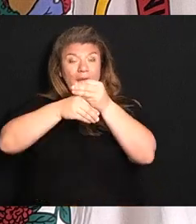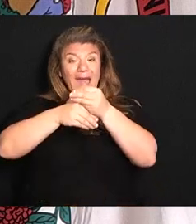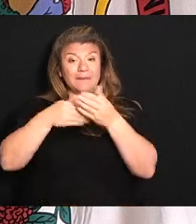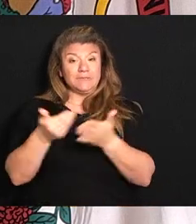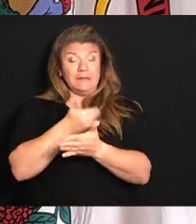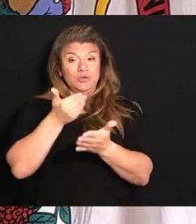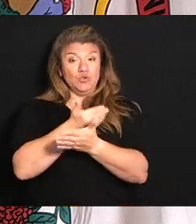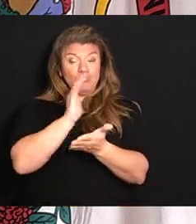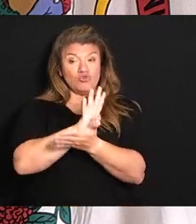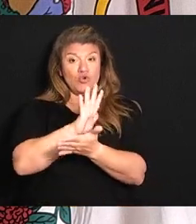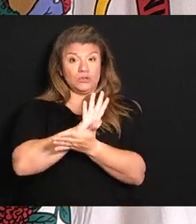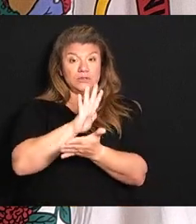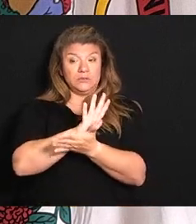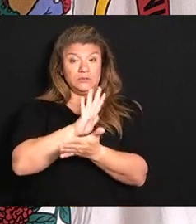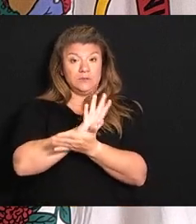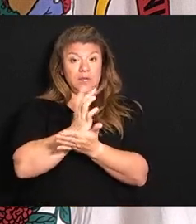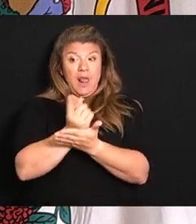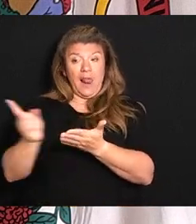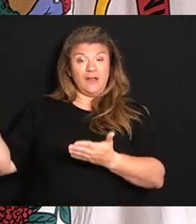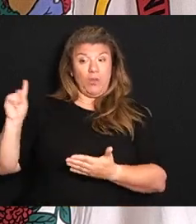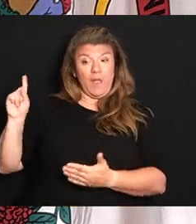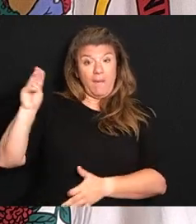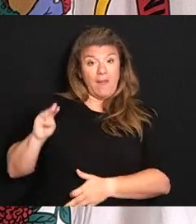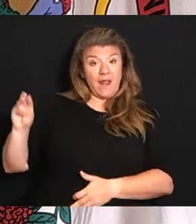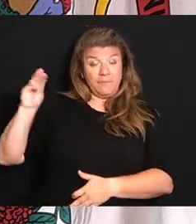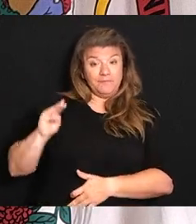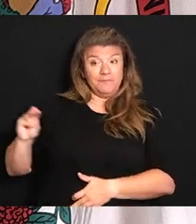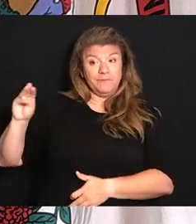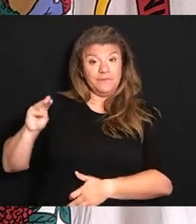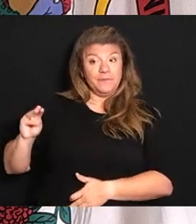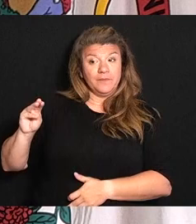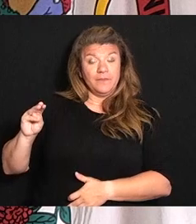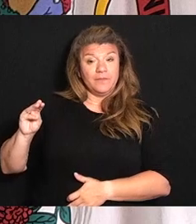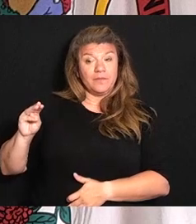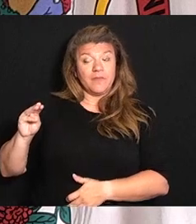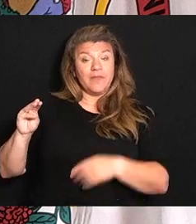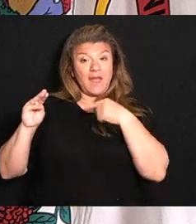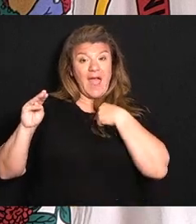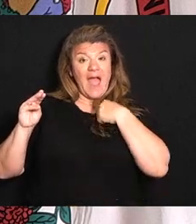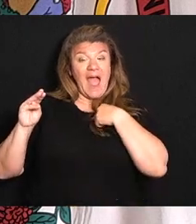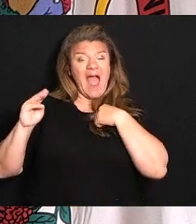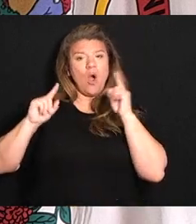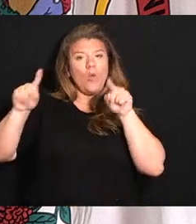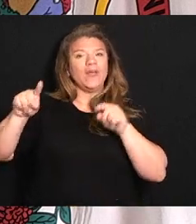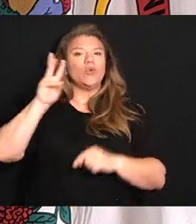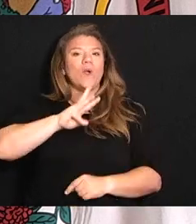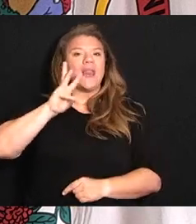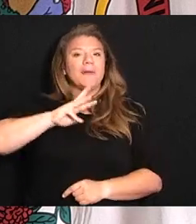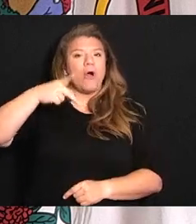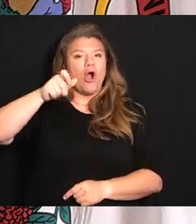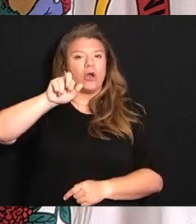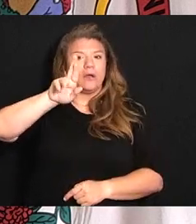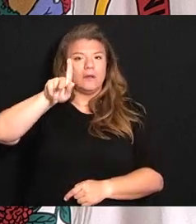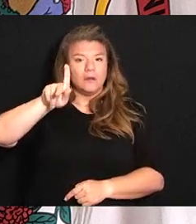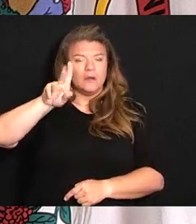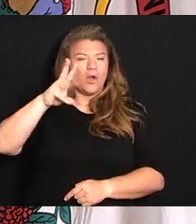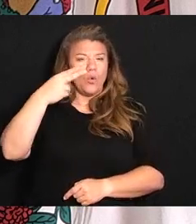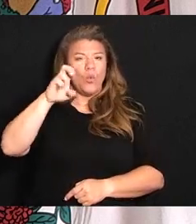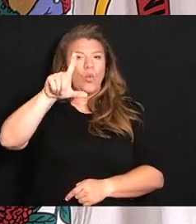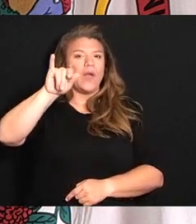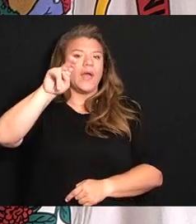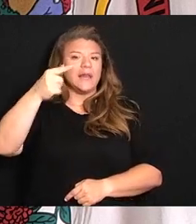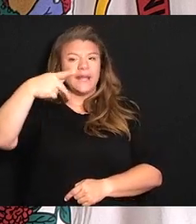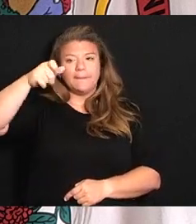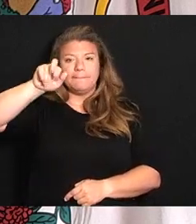The last, you know, on last Monday, we were, you know, I was at Wheeling Park and at the Clay